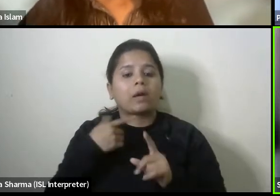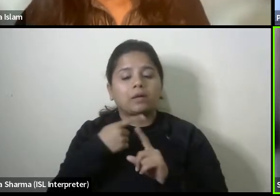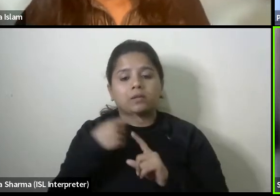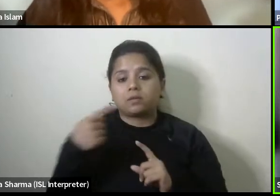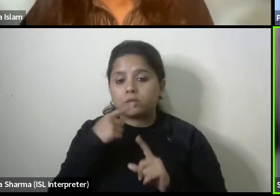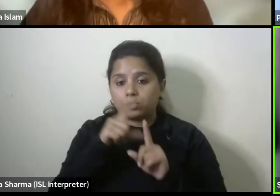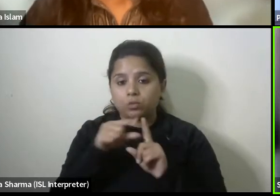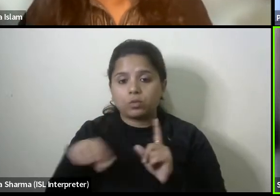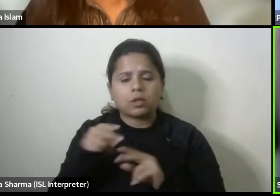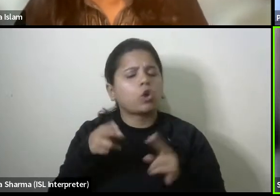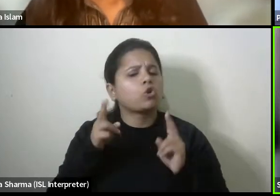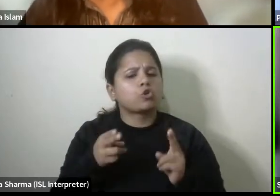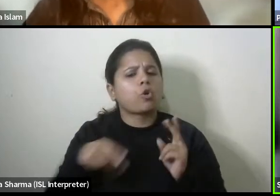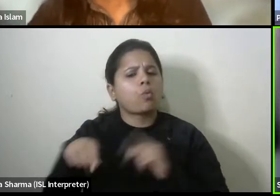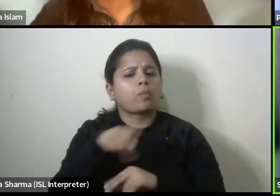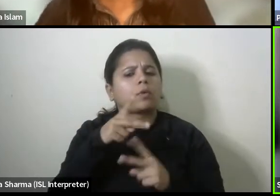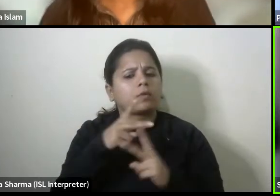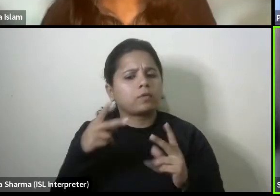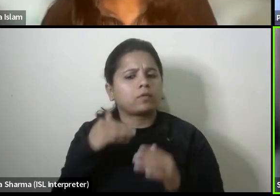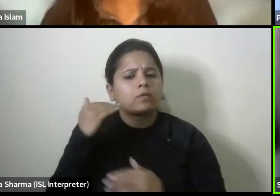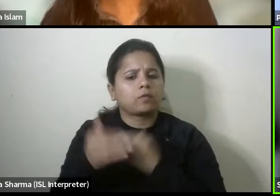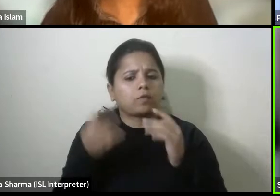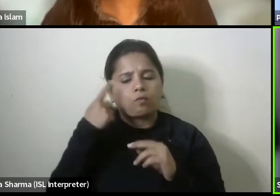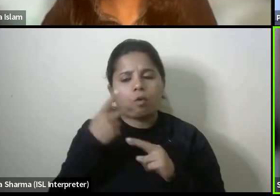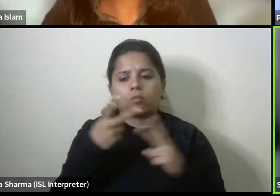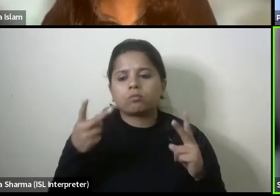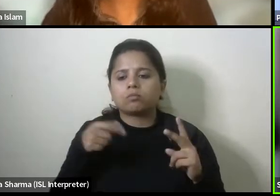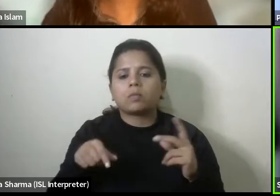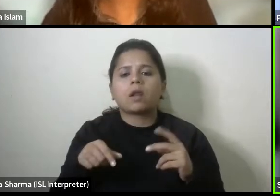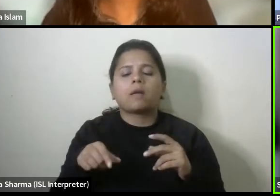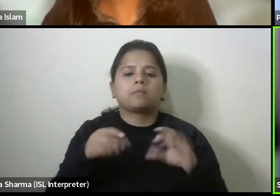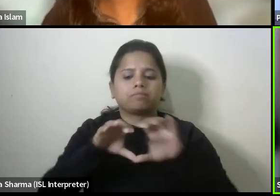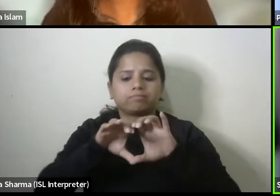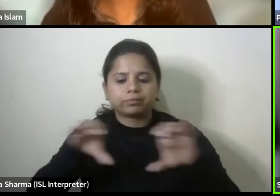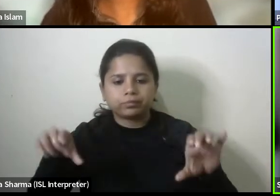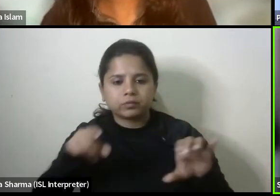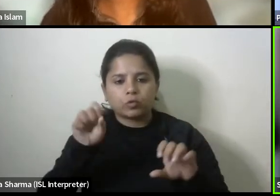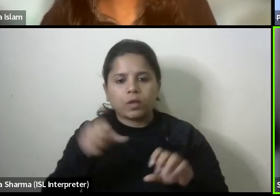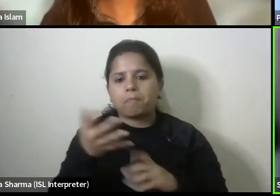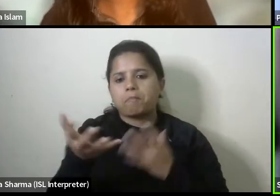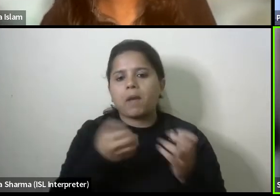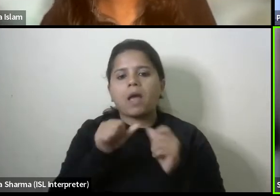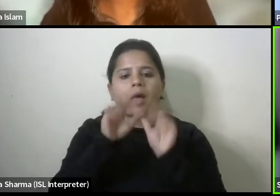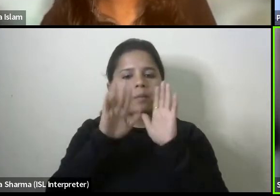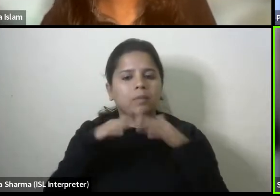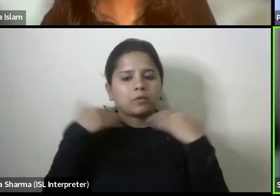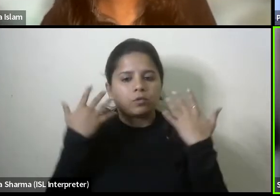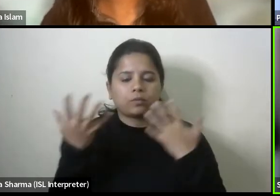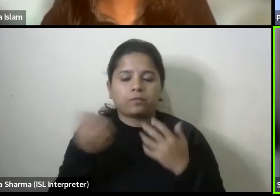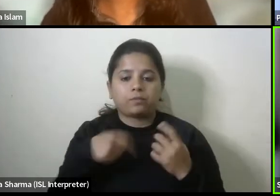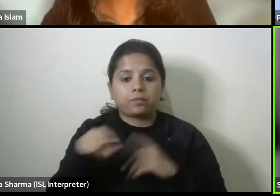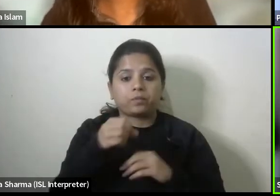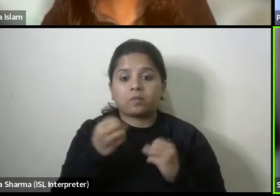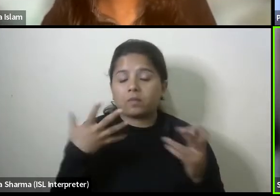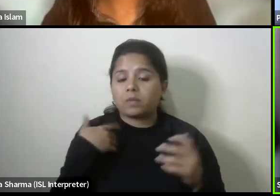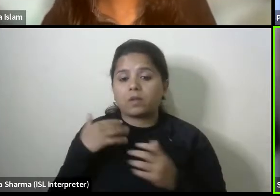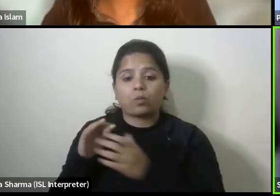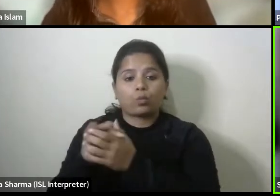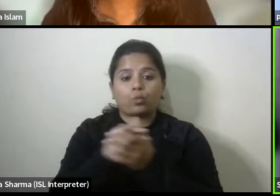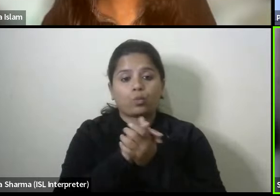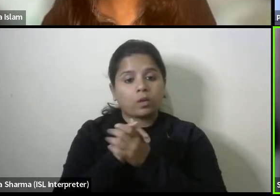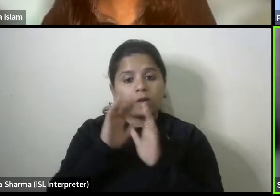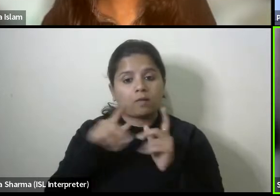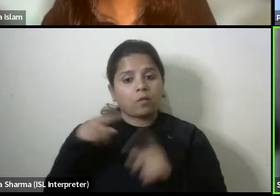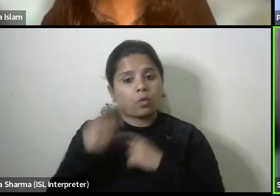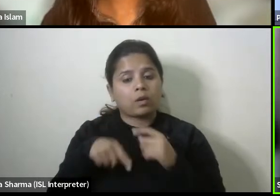very normal cylindrical foam pipe which comes in the market you can buy it on amazon now a lot of our colleagues you keep